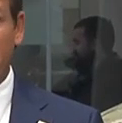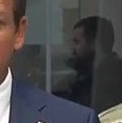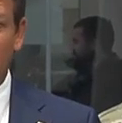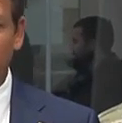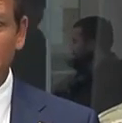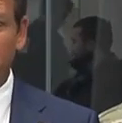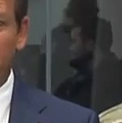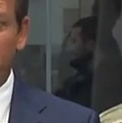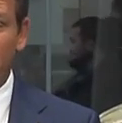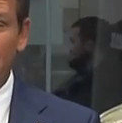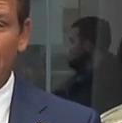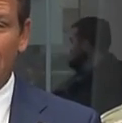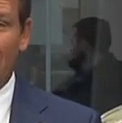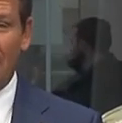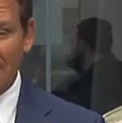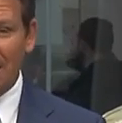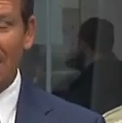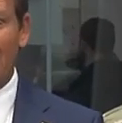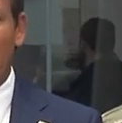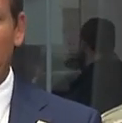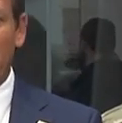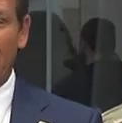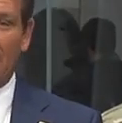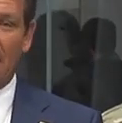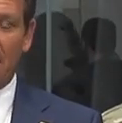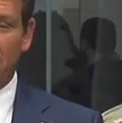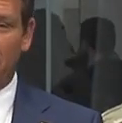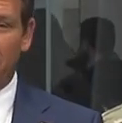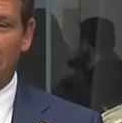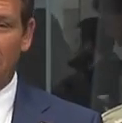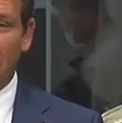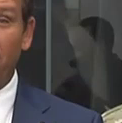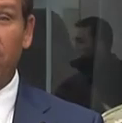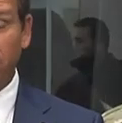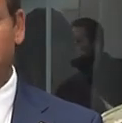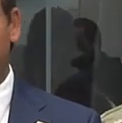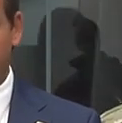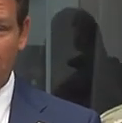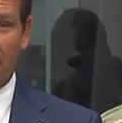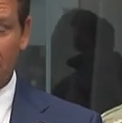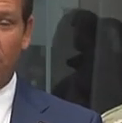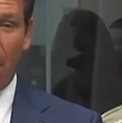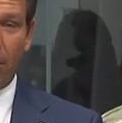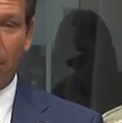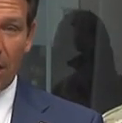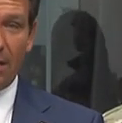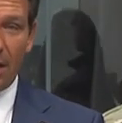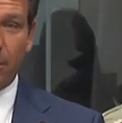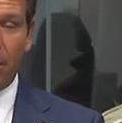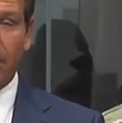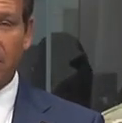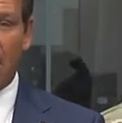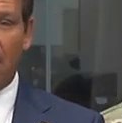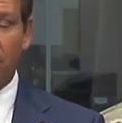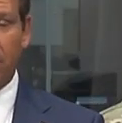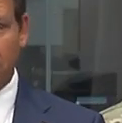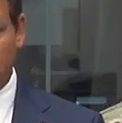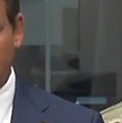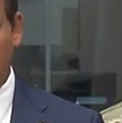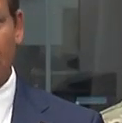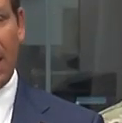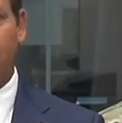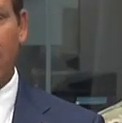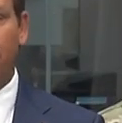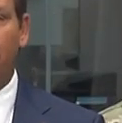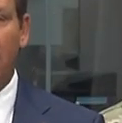those folks down in southwest Florida, like in Lee County and Charlotte, they're used to seeing the wobble end up going south. And